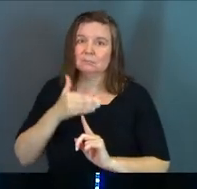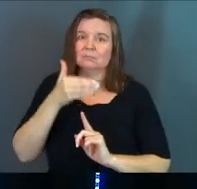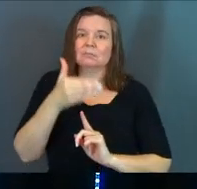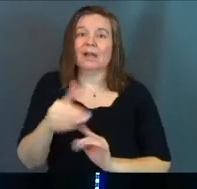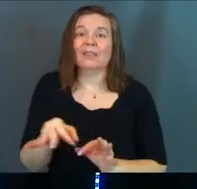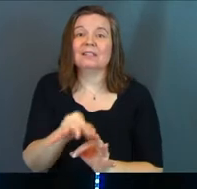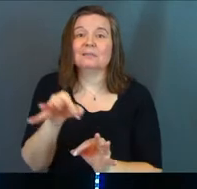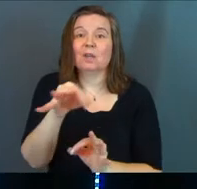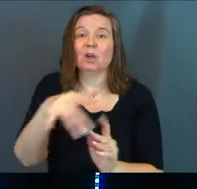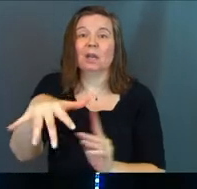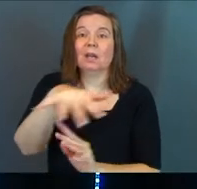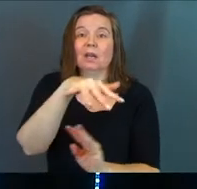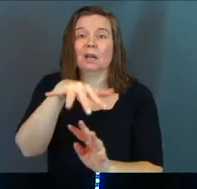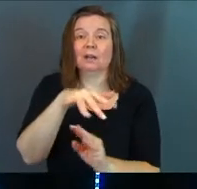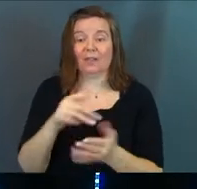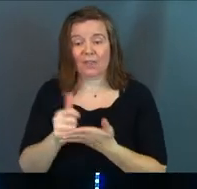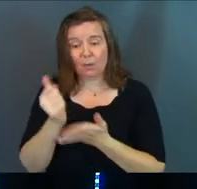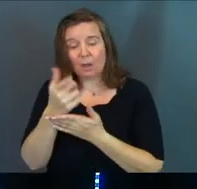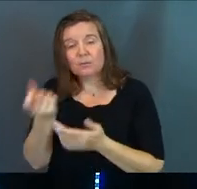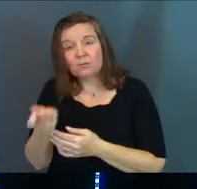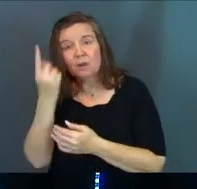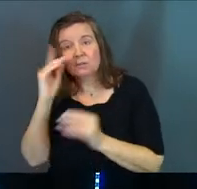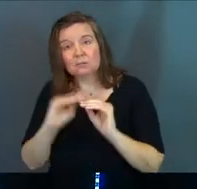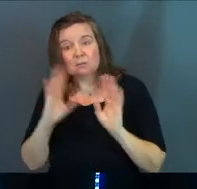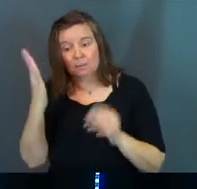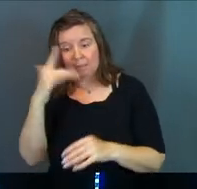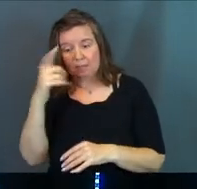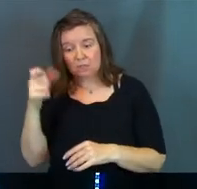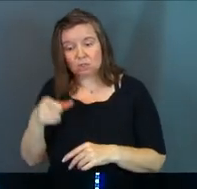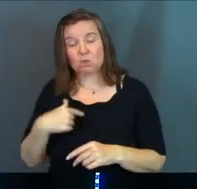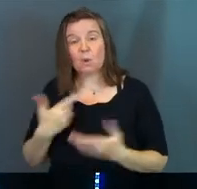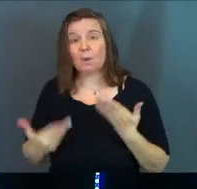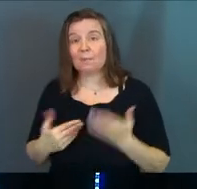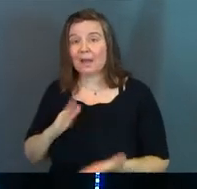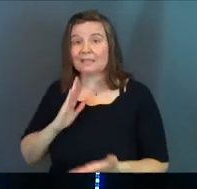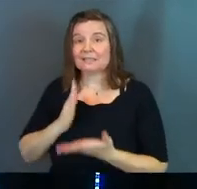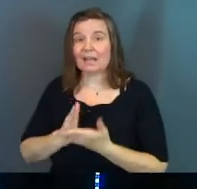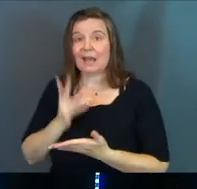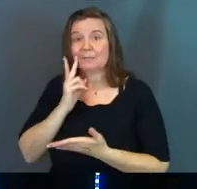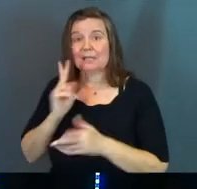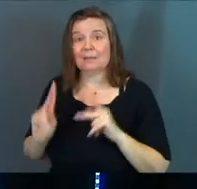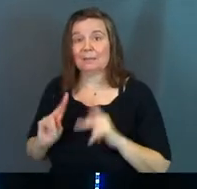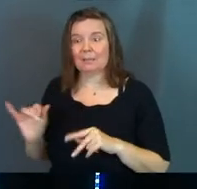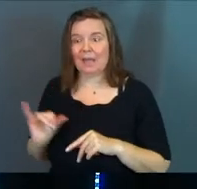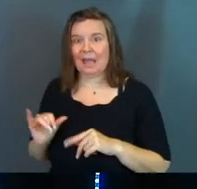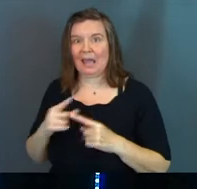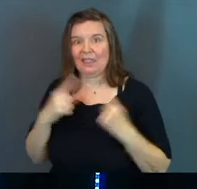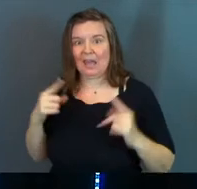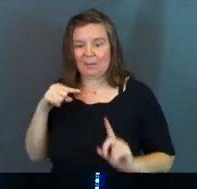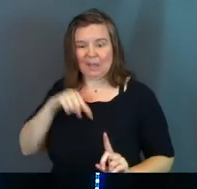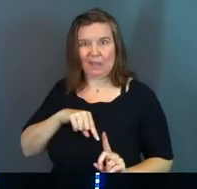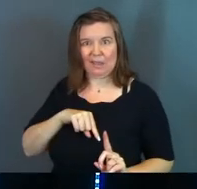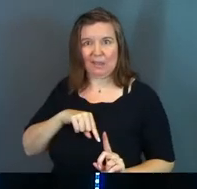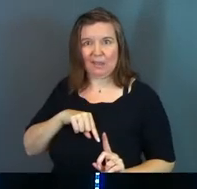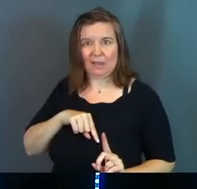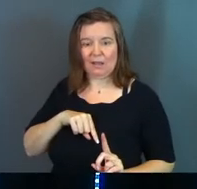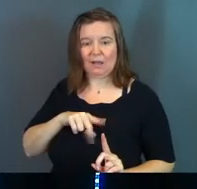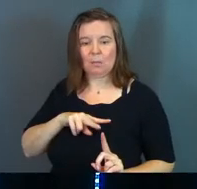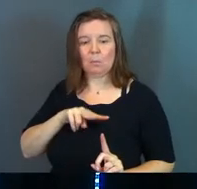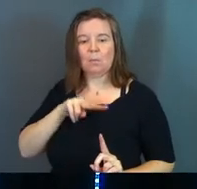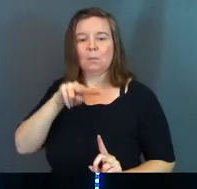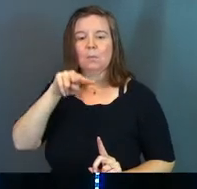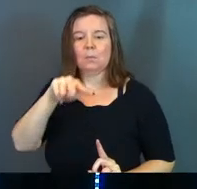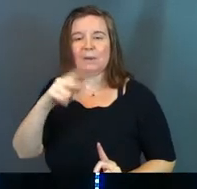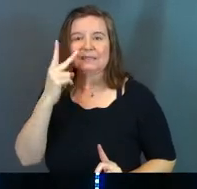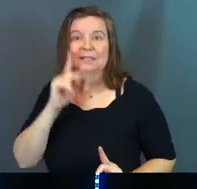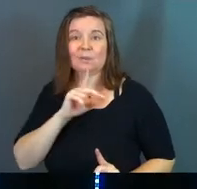realm. And that's going to help you if you understand that. Because you might stop seeing people as the enemy and seeing the